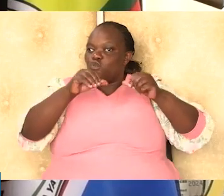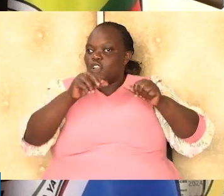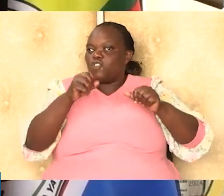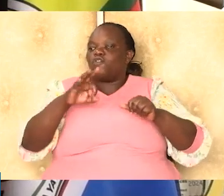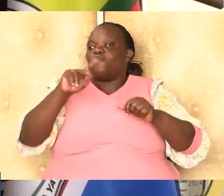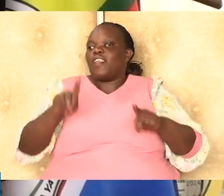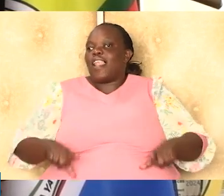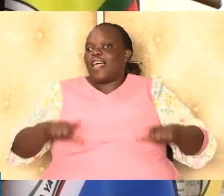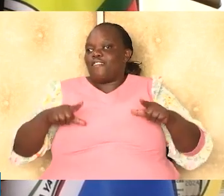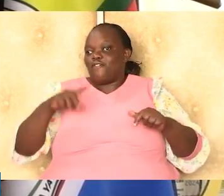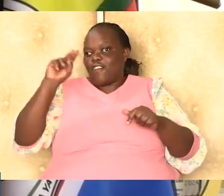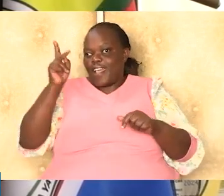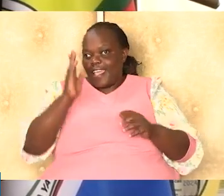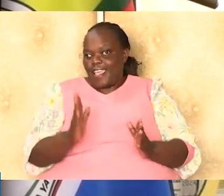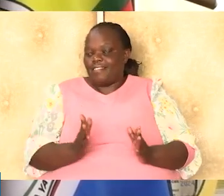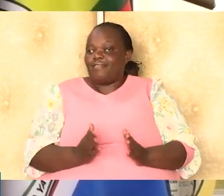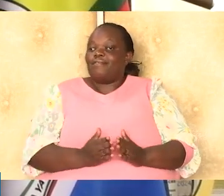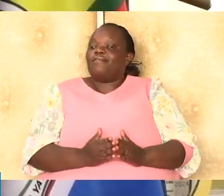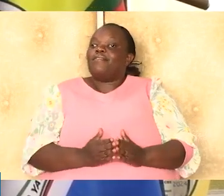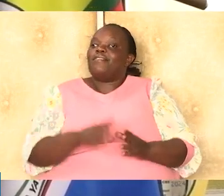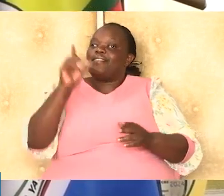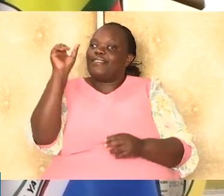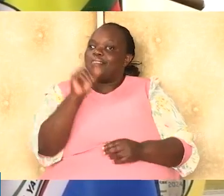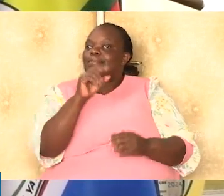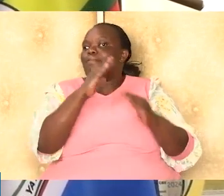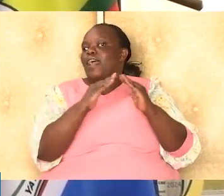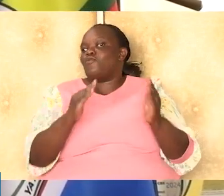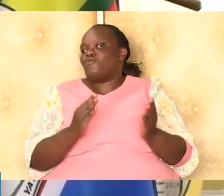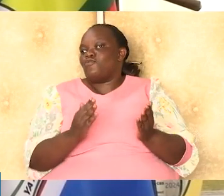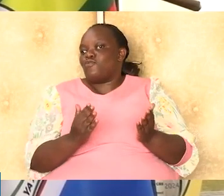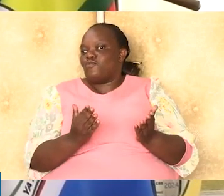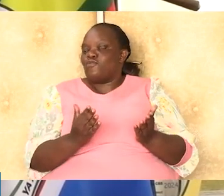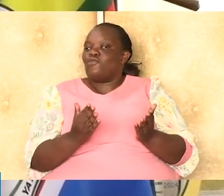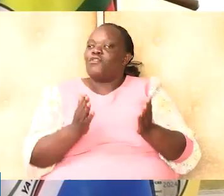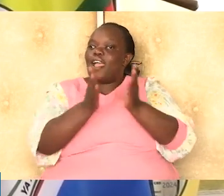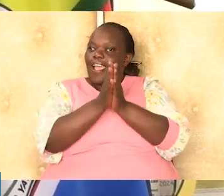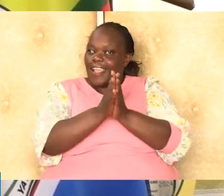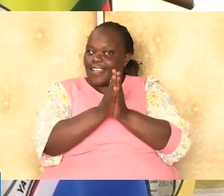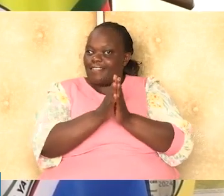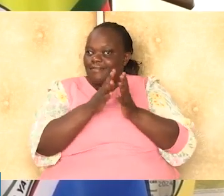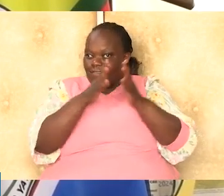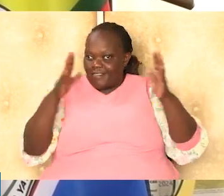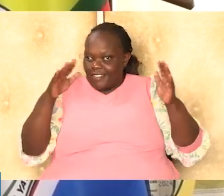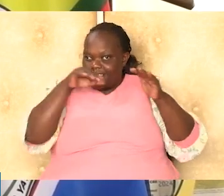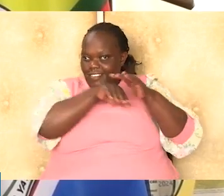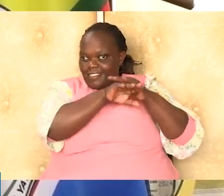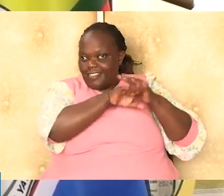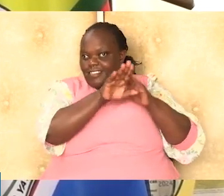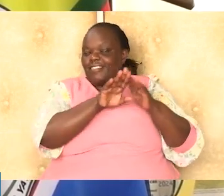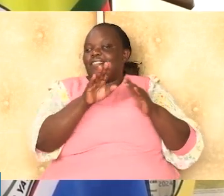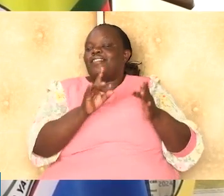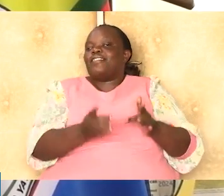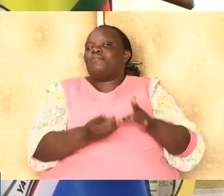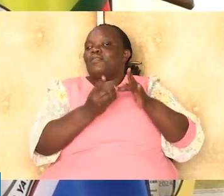life for Kenyans. 3. housing and expanded access to decent living